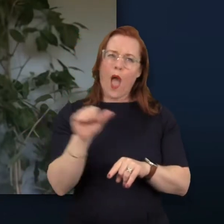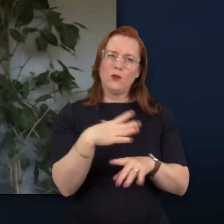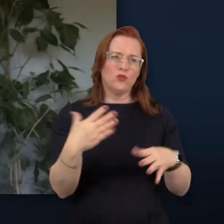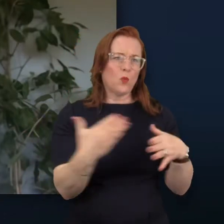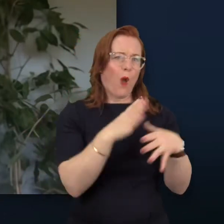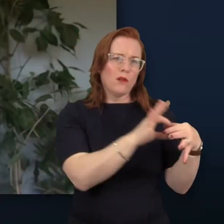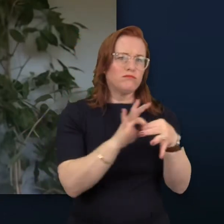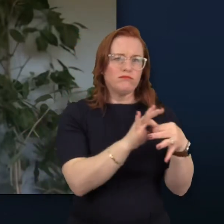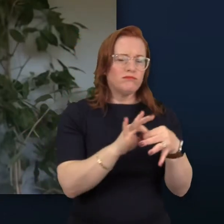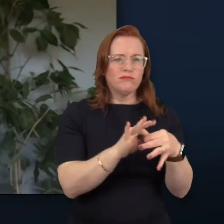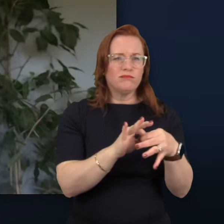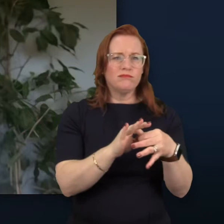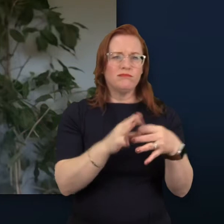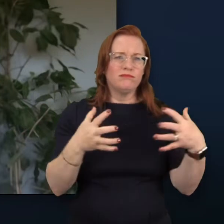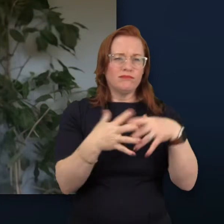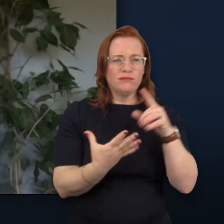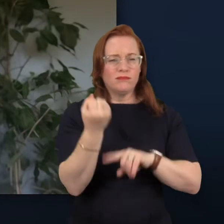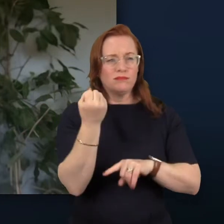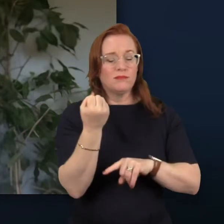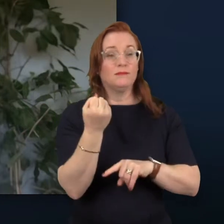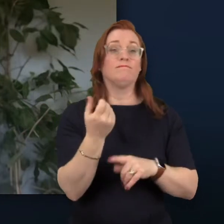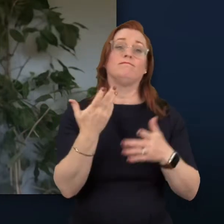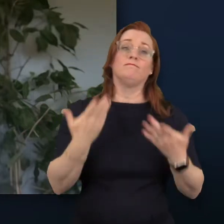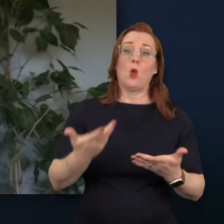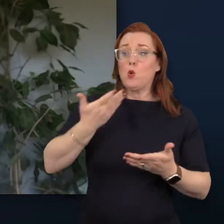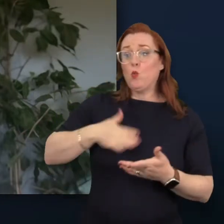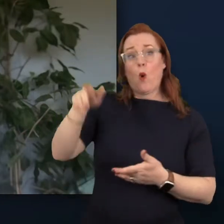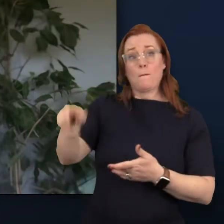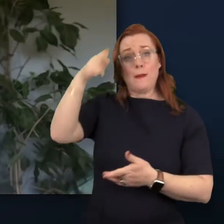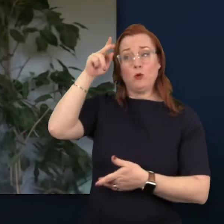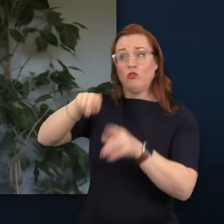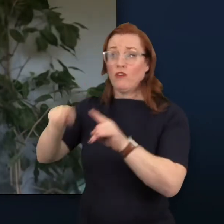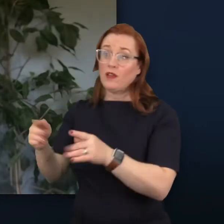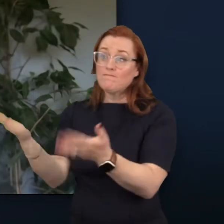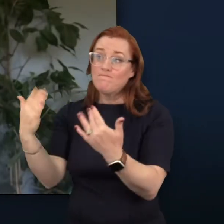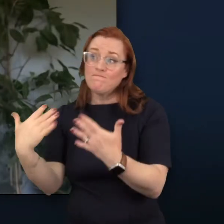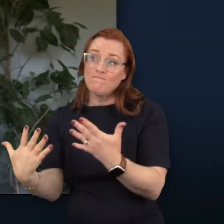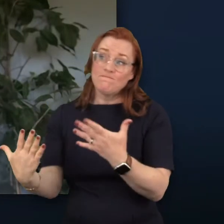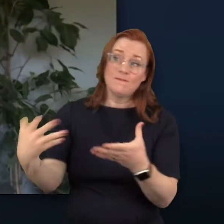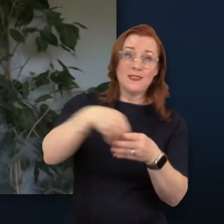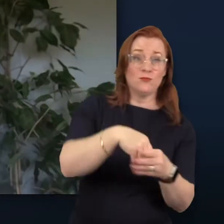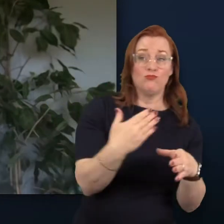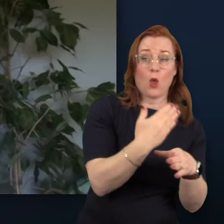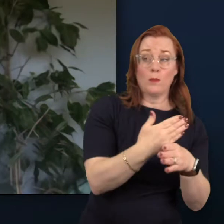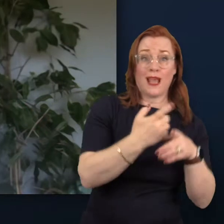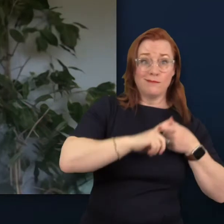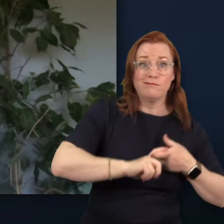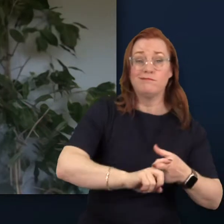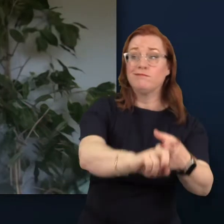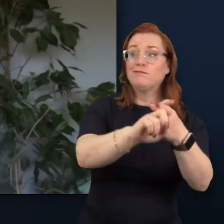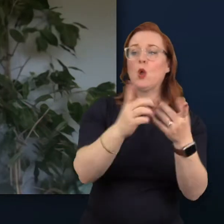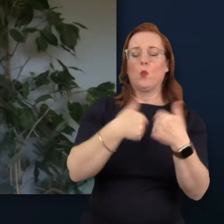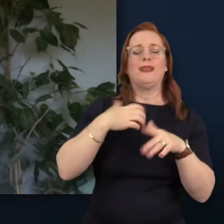Put simply, to attract and retain neurodiverse people, we need to be more open